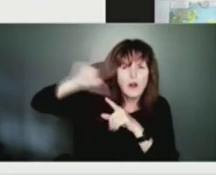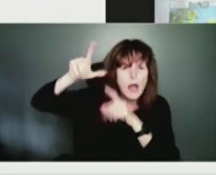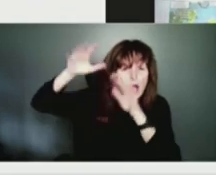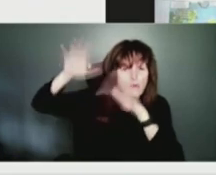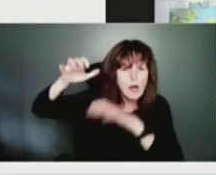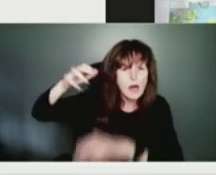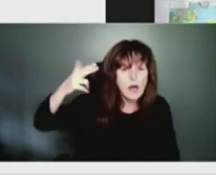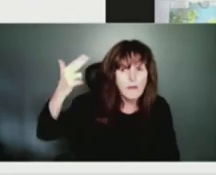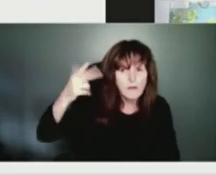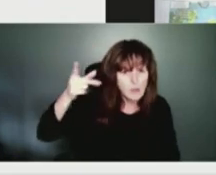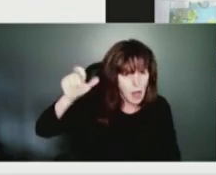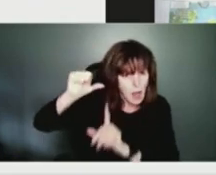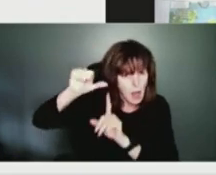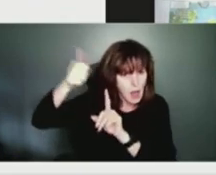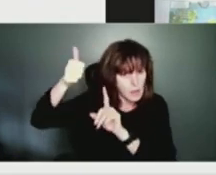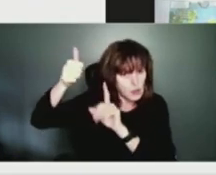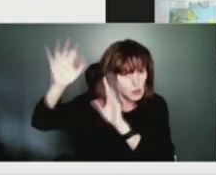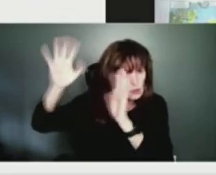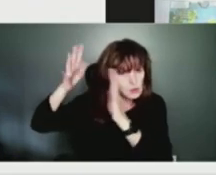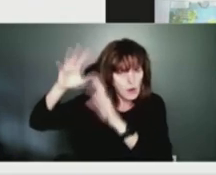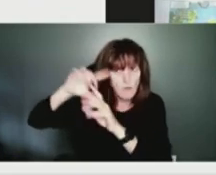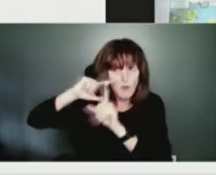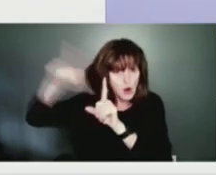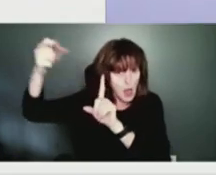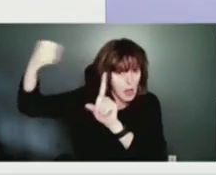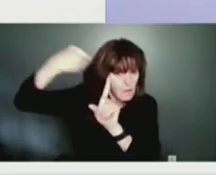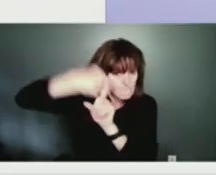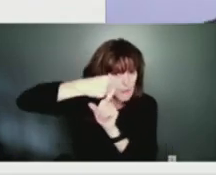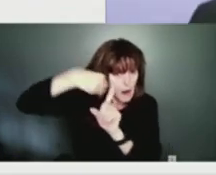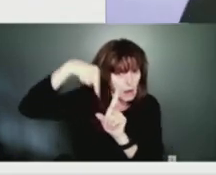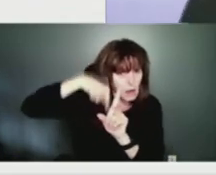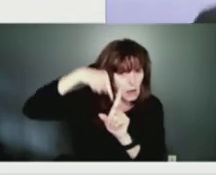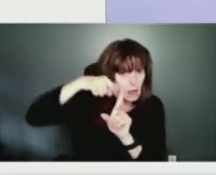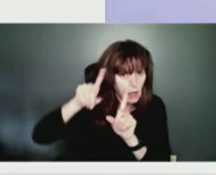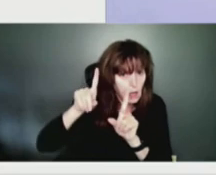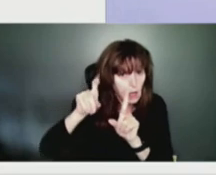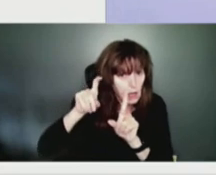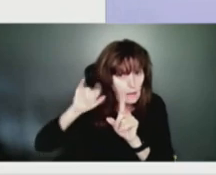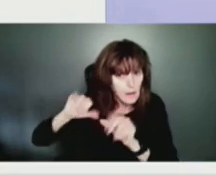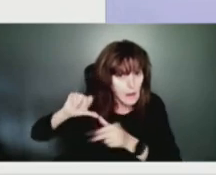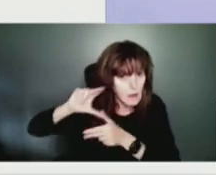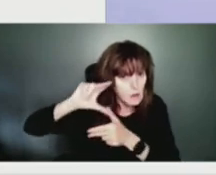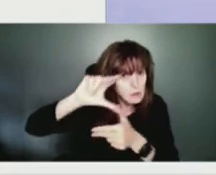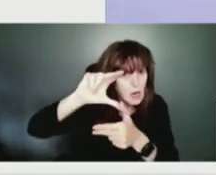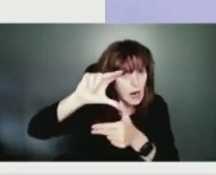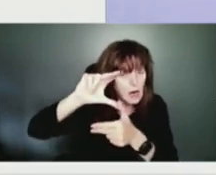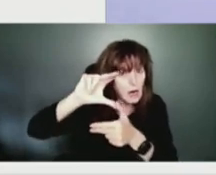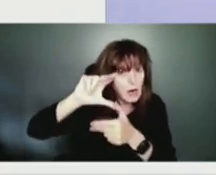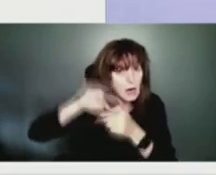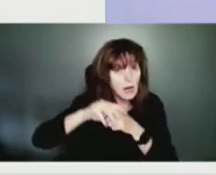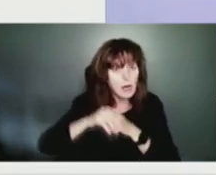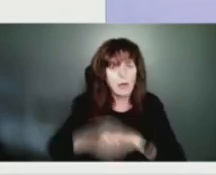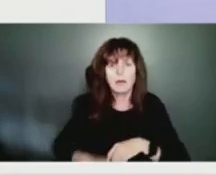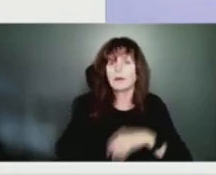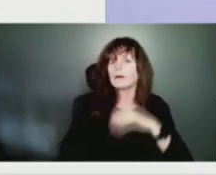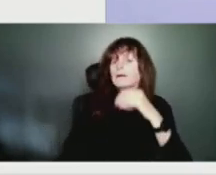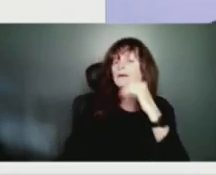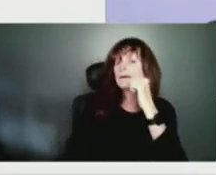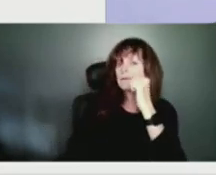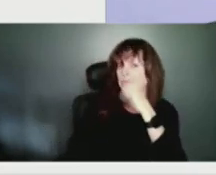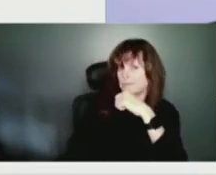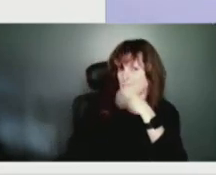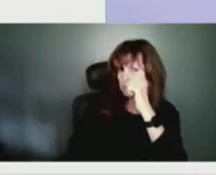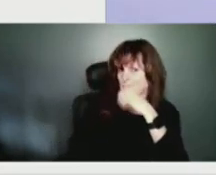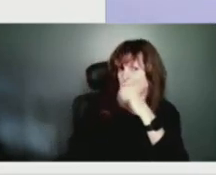affect things? Yeah, essentially what we have is the aforementioned trough that you mentioned, which is basically